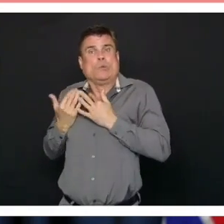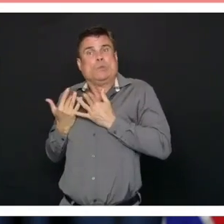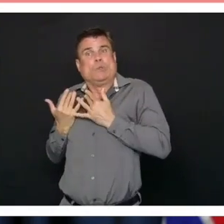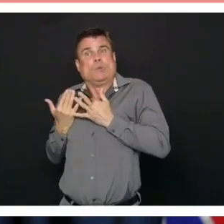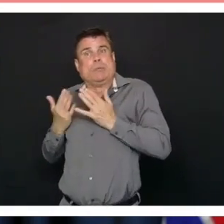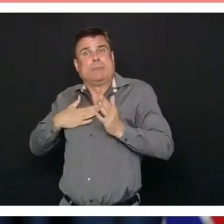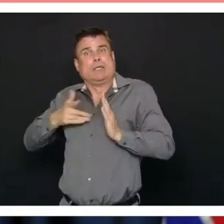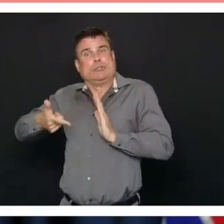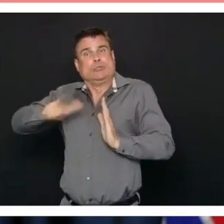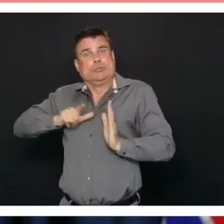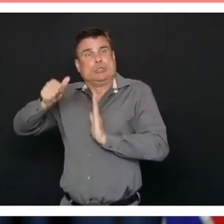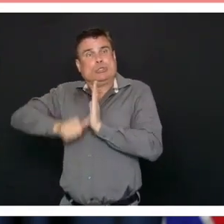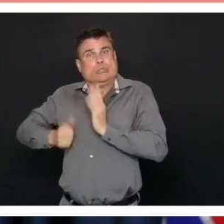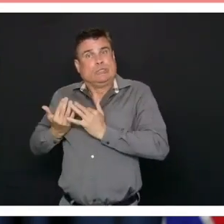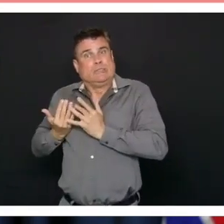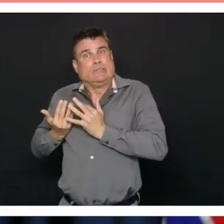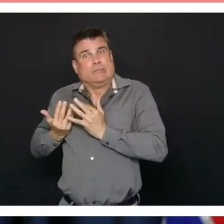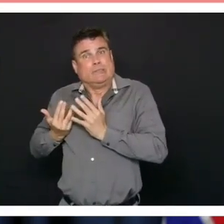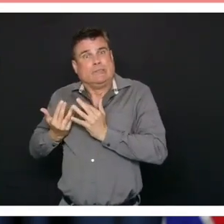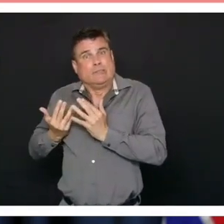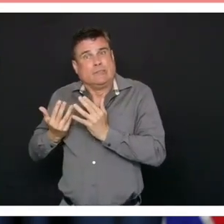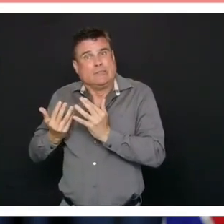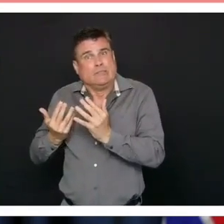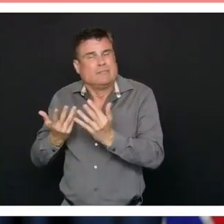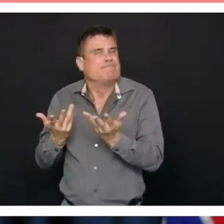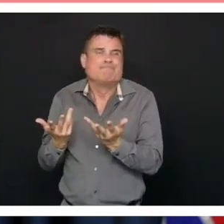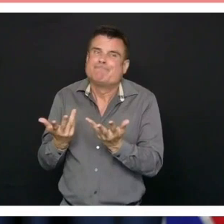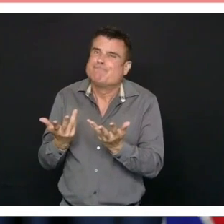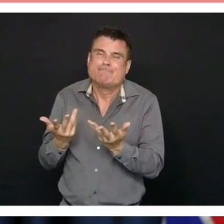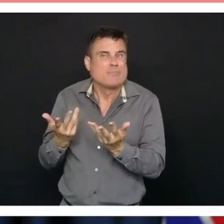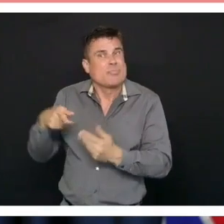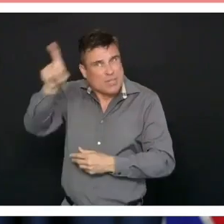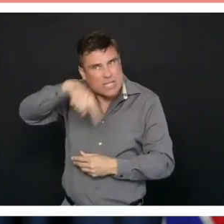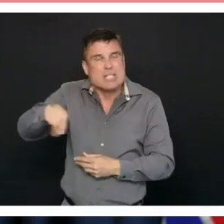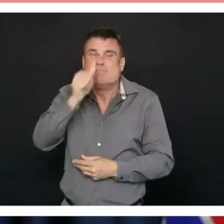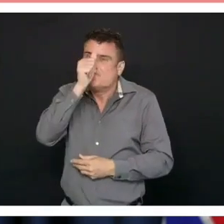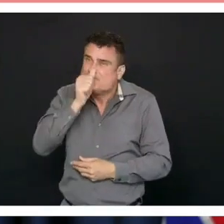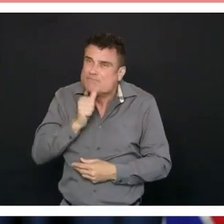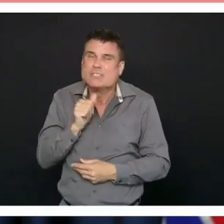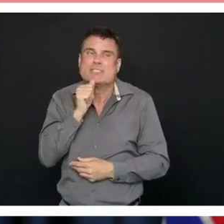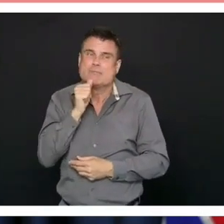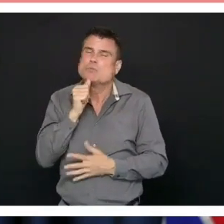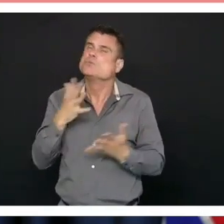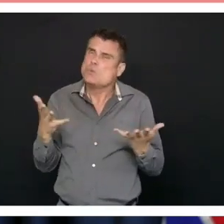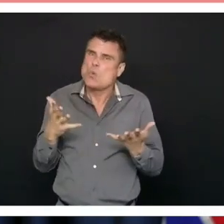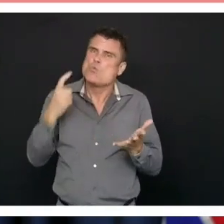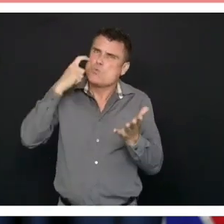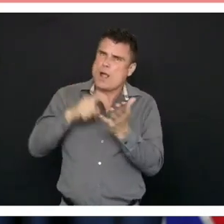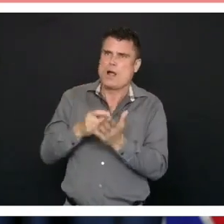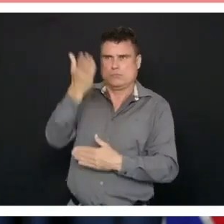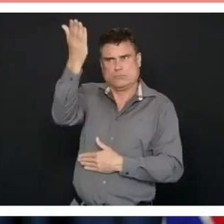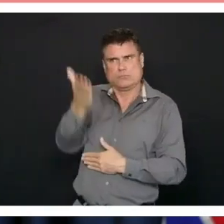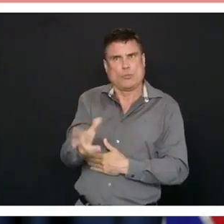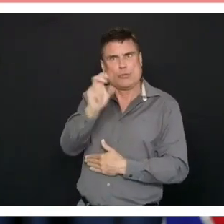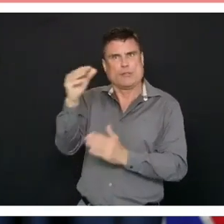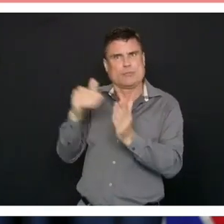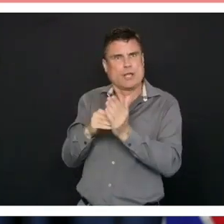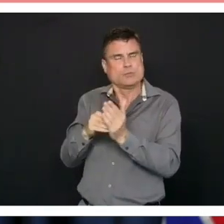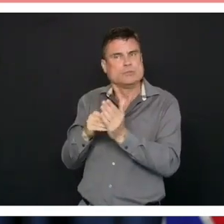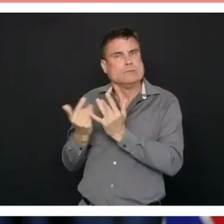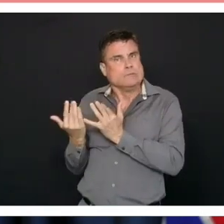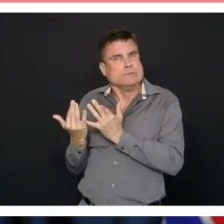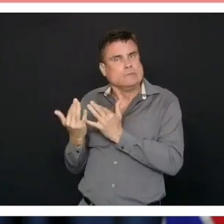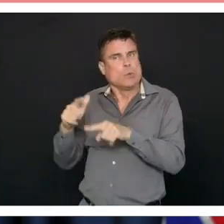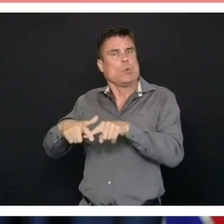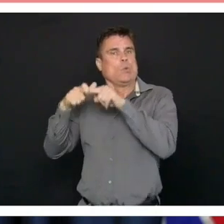suffering because of the lack of elective surgeries. I'll turn the microphone now over to Minister Dix, and he'll lay out how the plan will unfold from